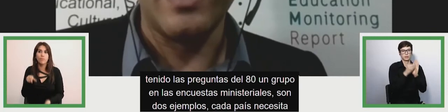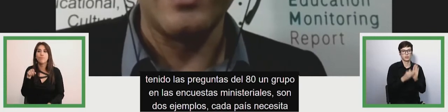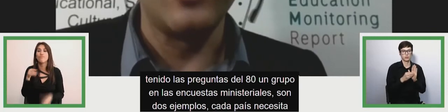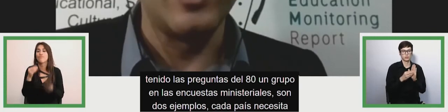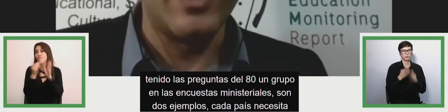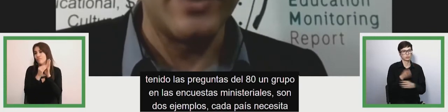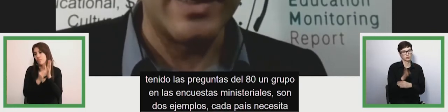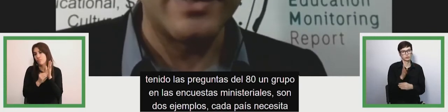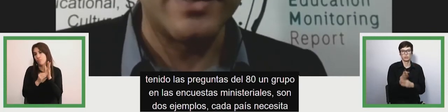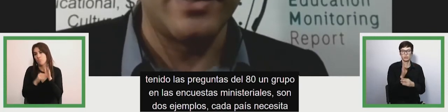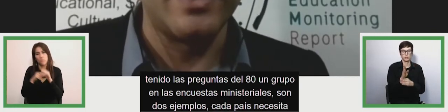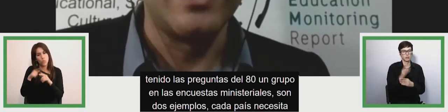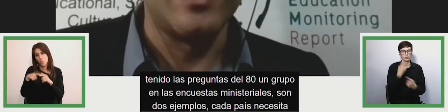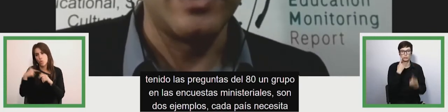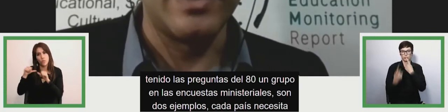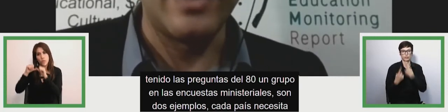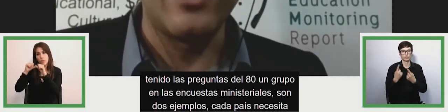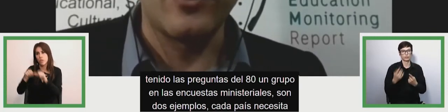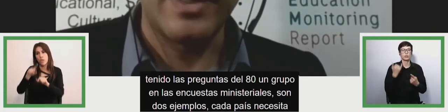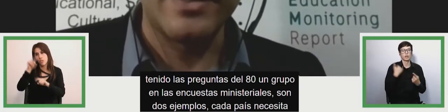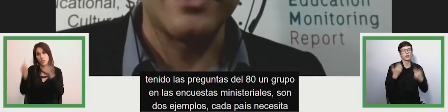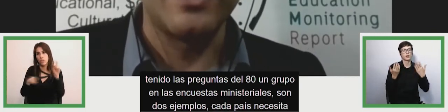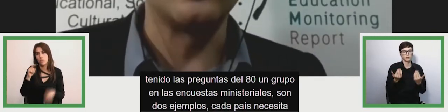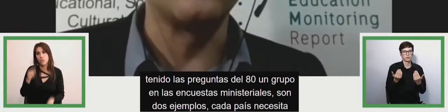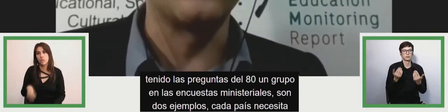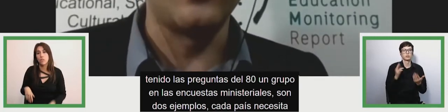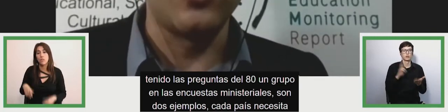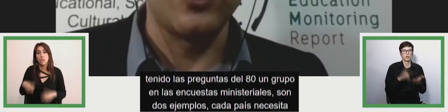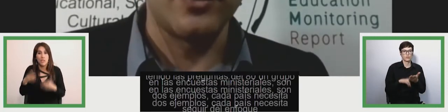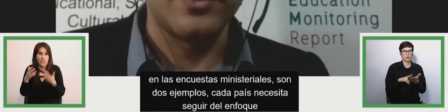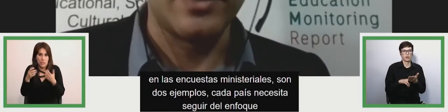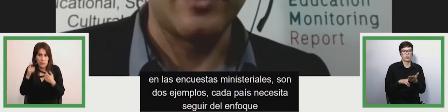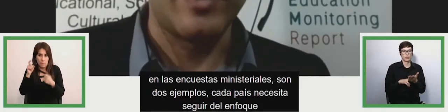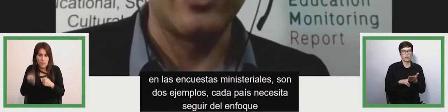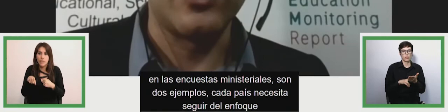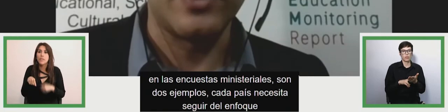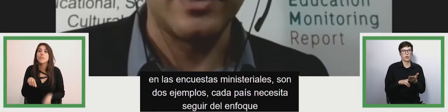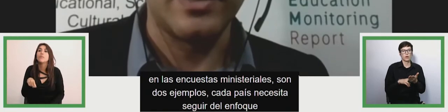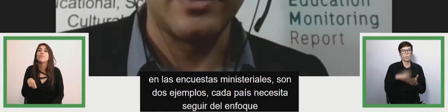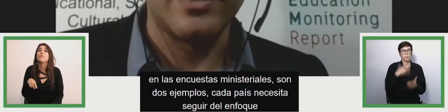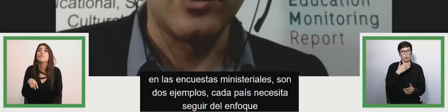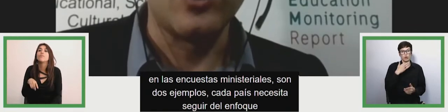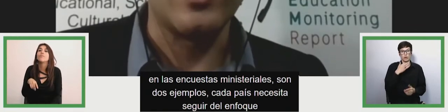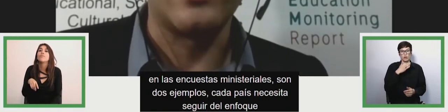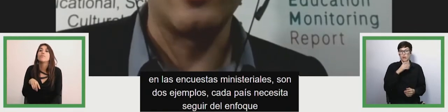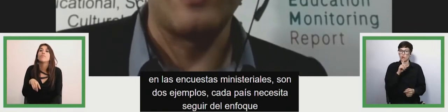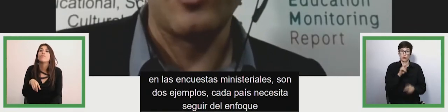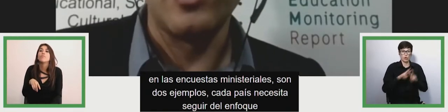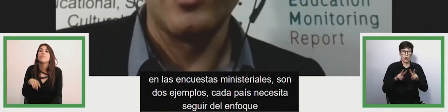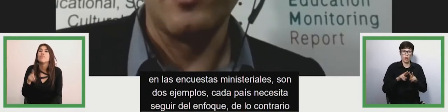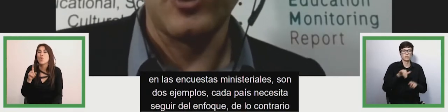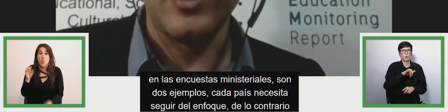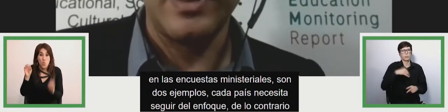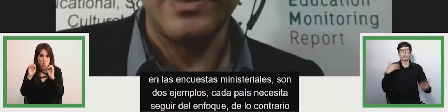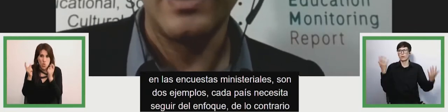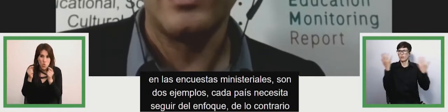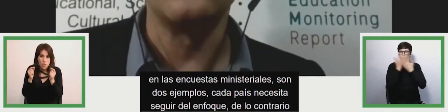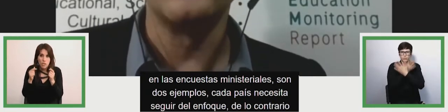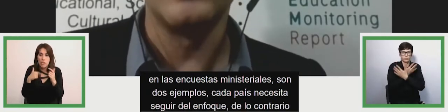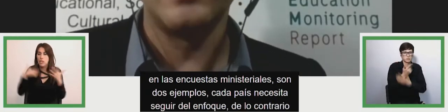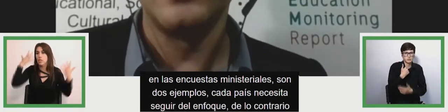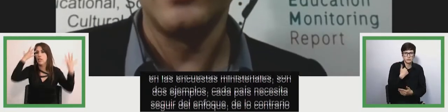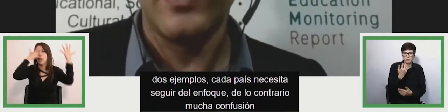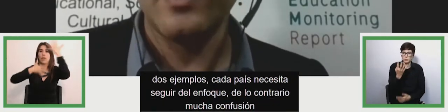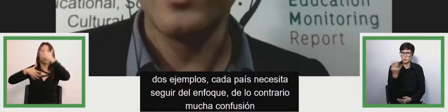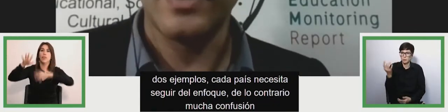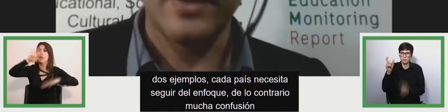really necessary uh otherwise there's a lot of confusion about uh who are the people mostly need and how do we identify them